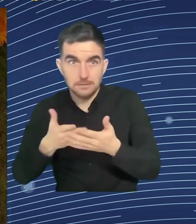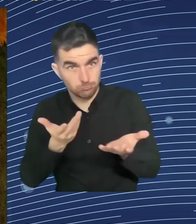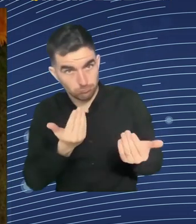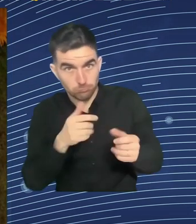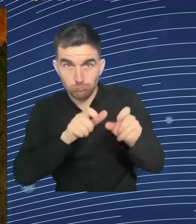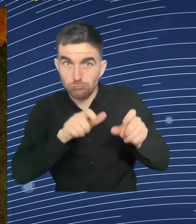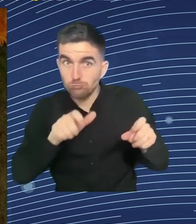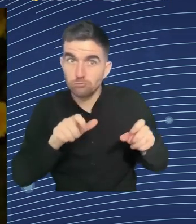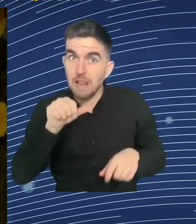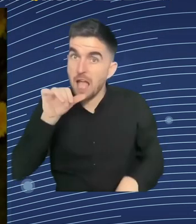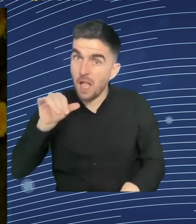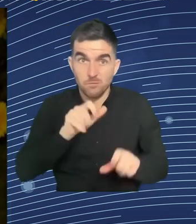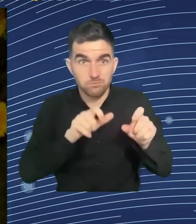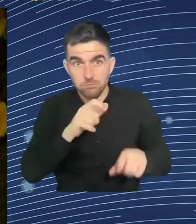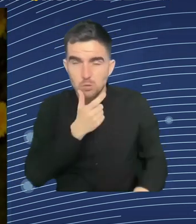application,